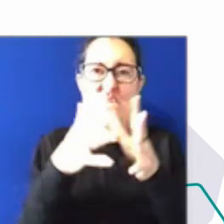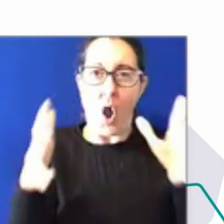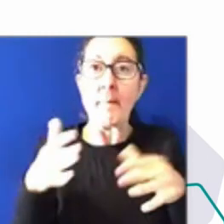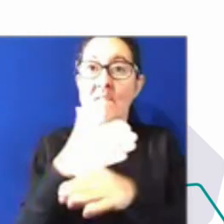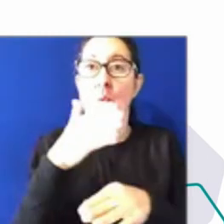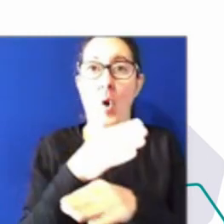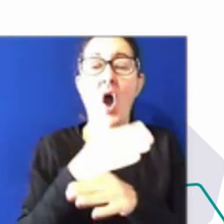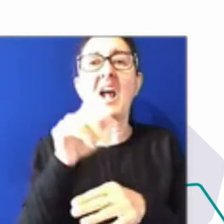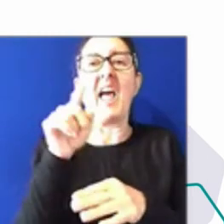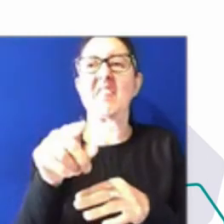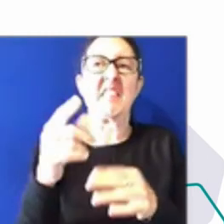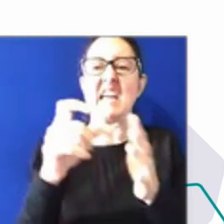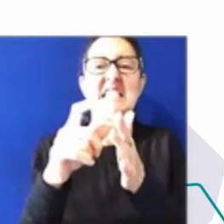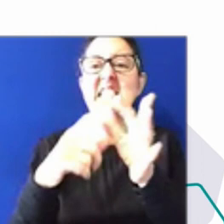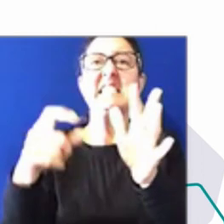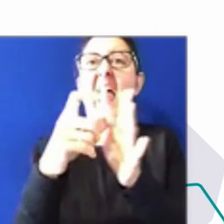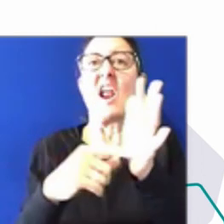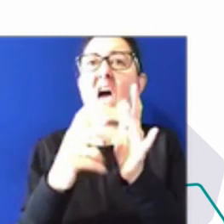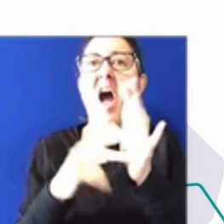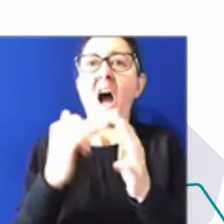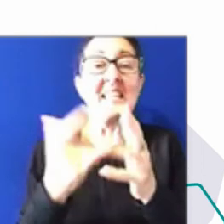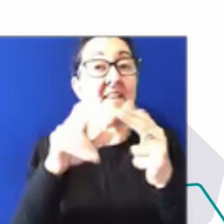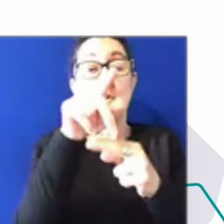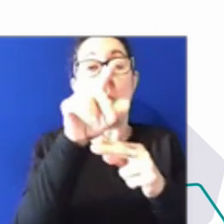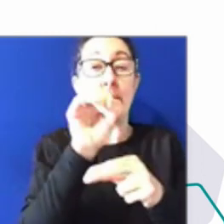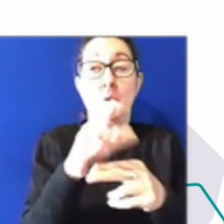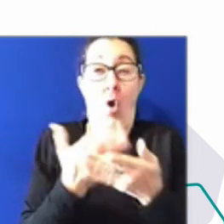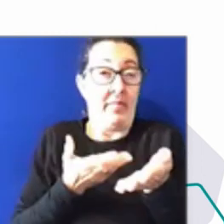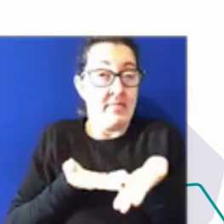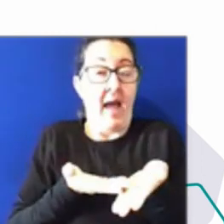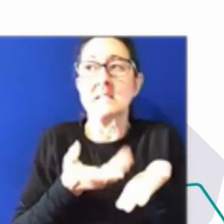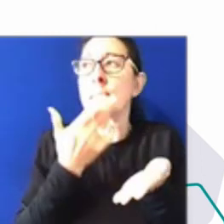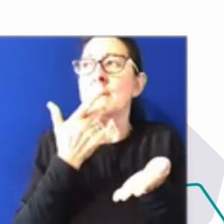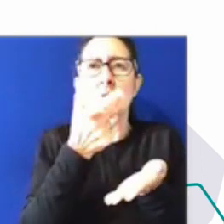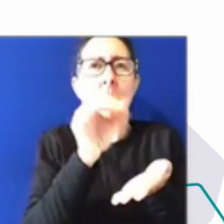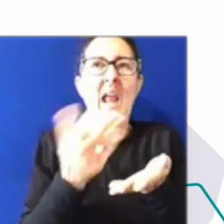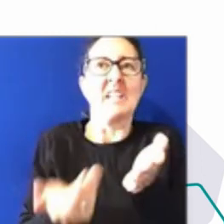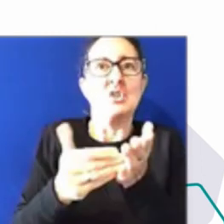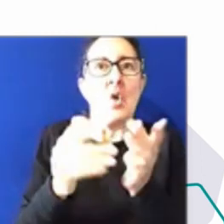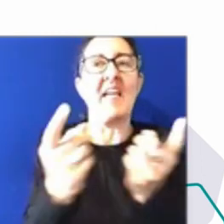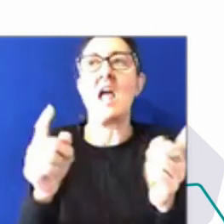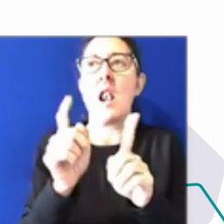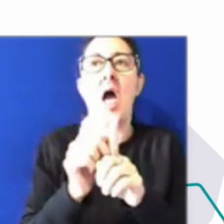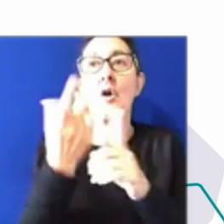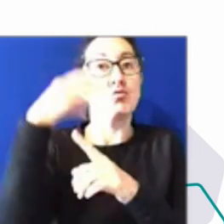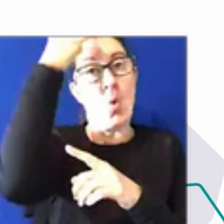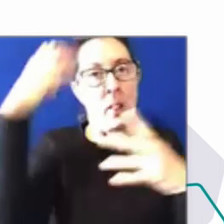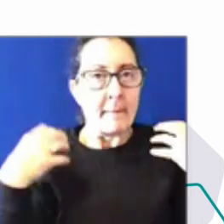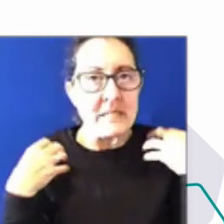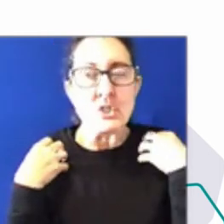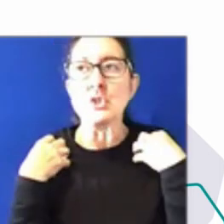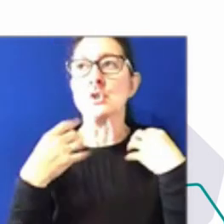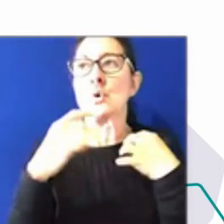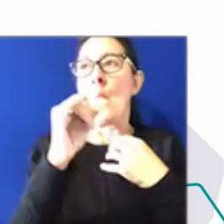that some additional things like being involved in a process like the Royal Commission or having a lot of